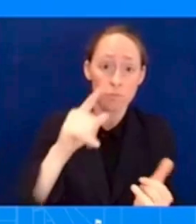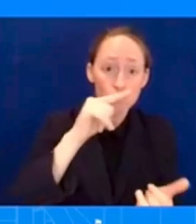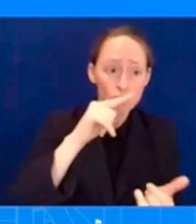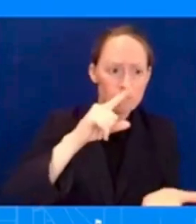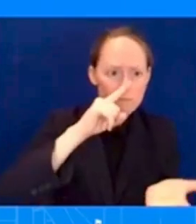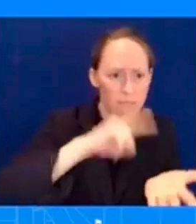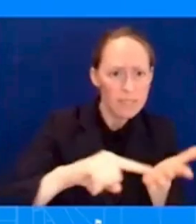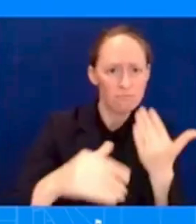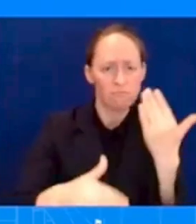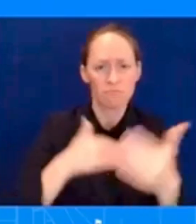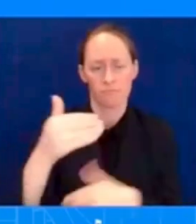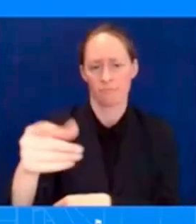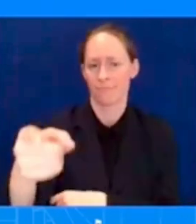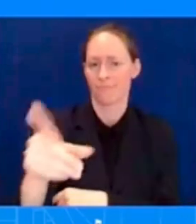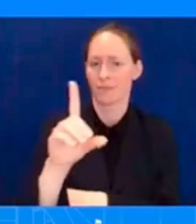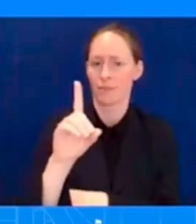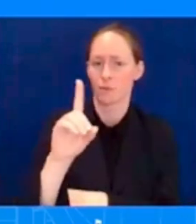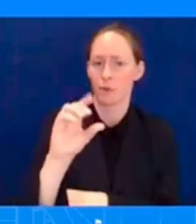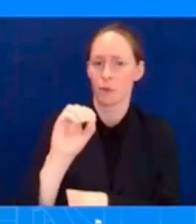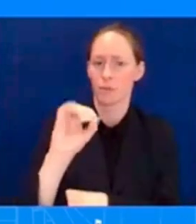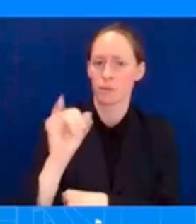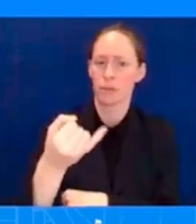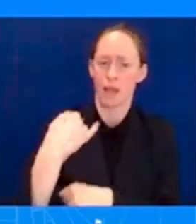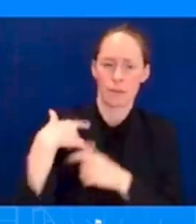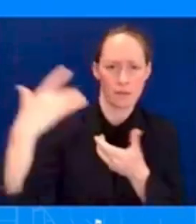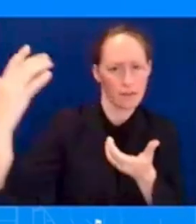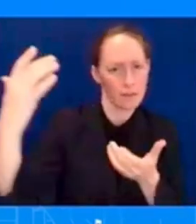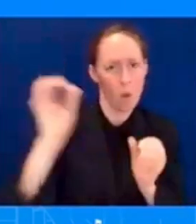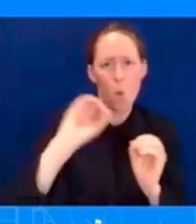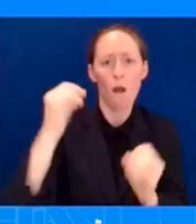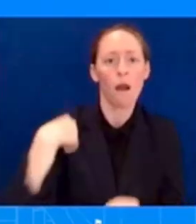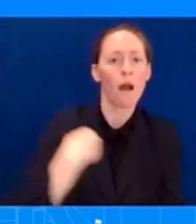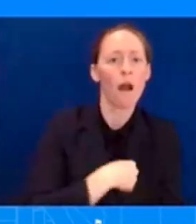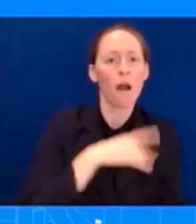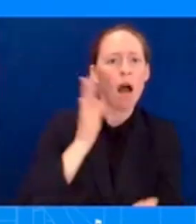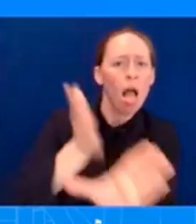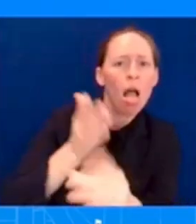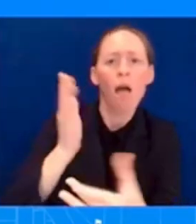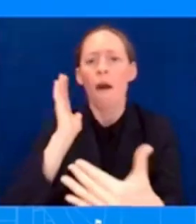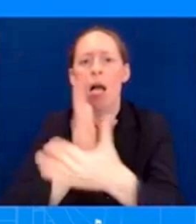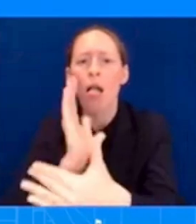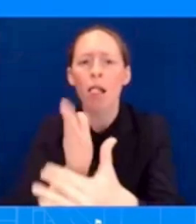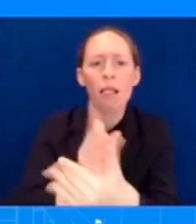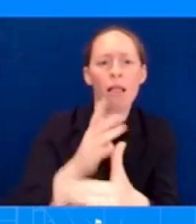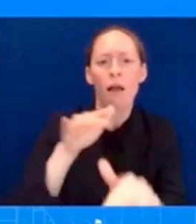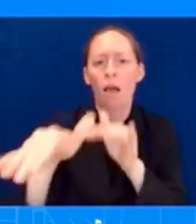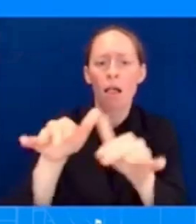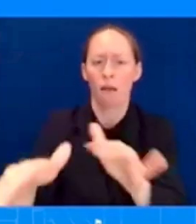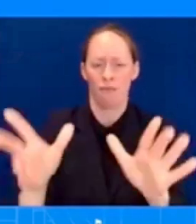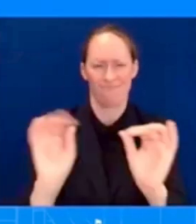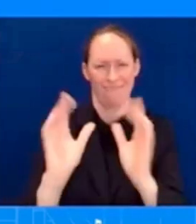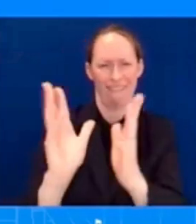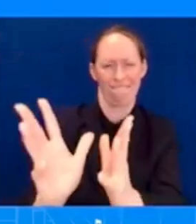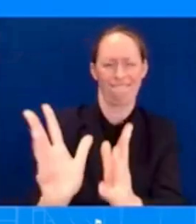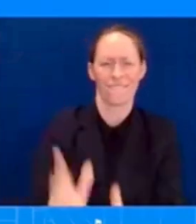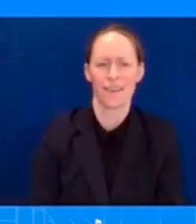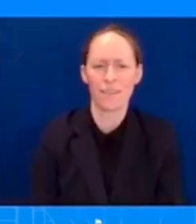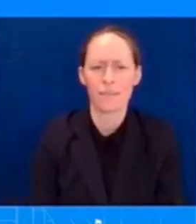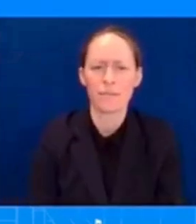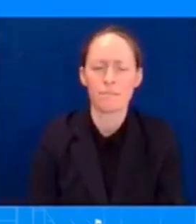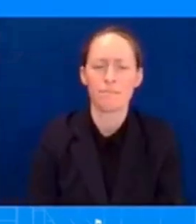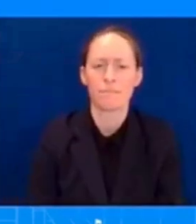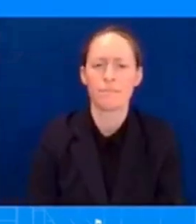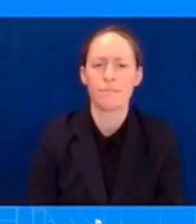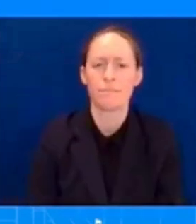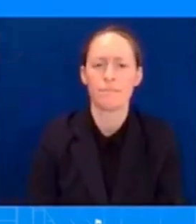interference from the White House. And this is, I want to make sure that we continue that. Since the White House hasn't been involved, just to be clear